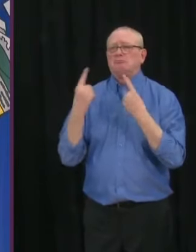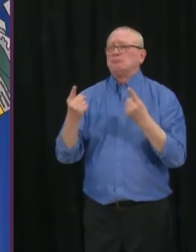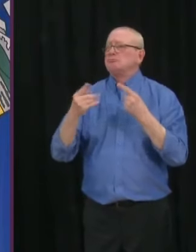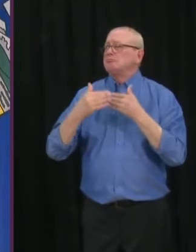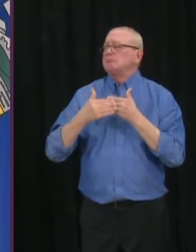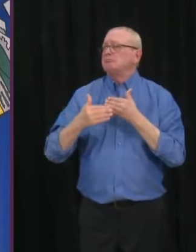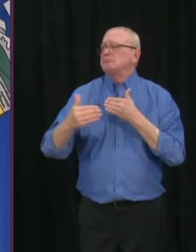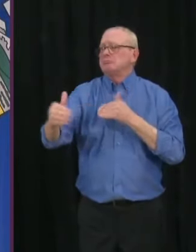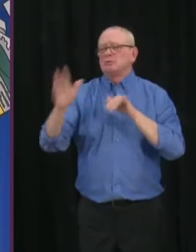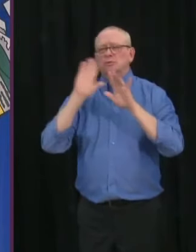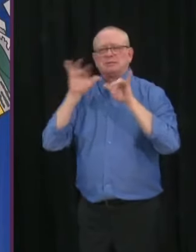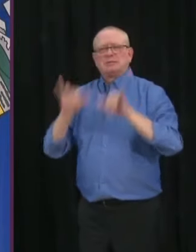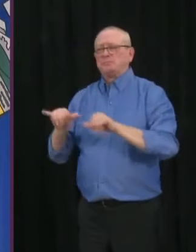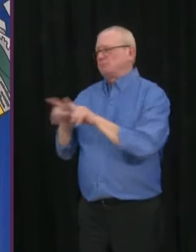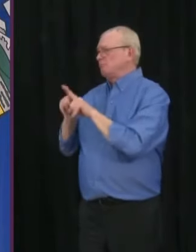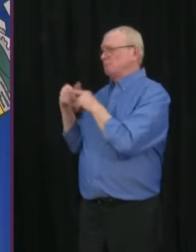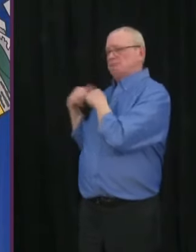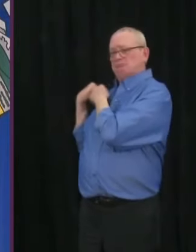Thanks, Rick.